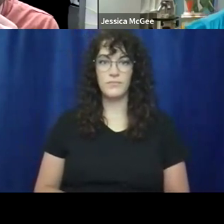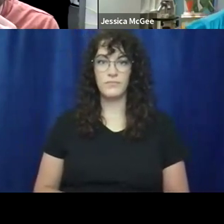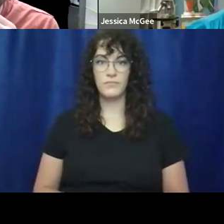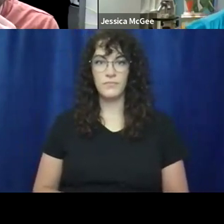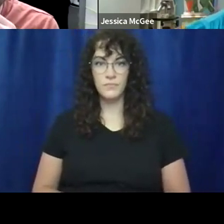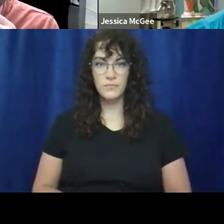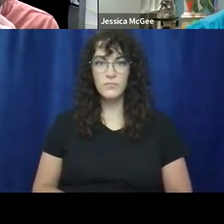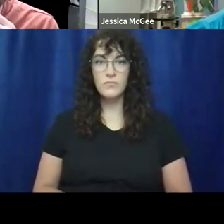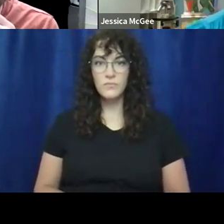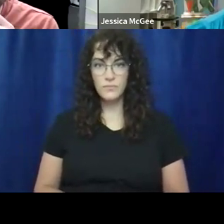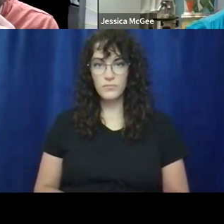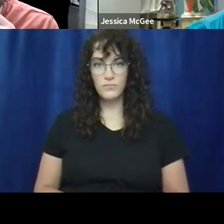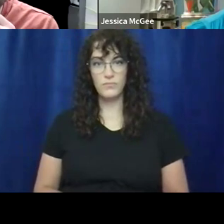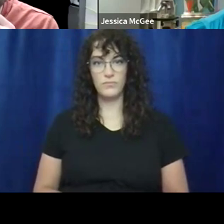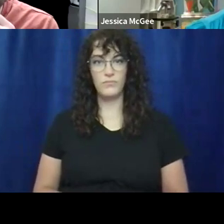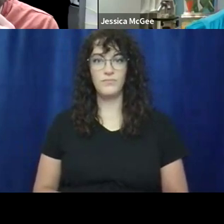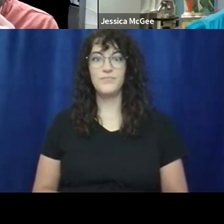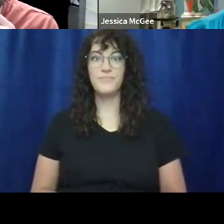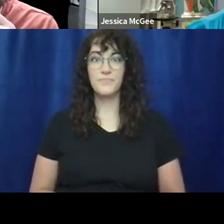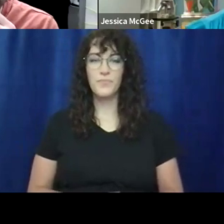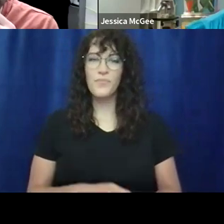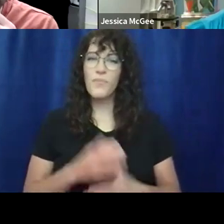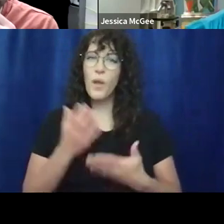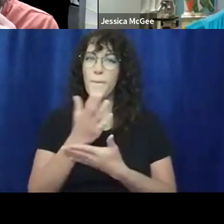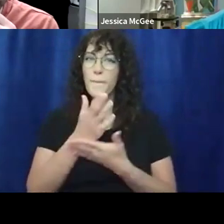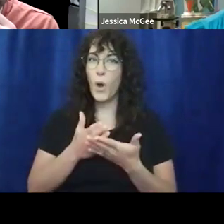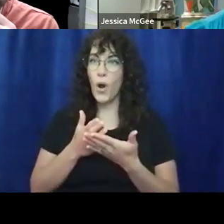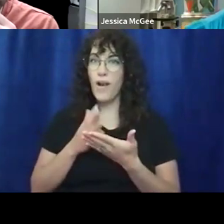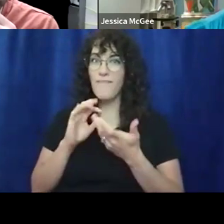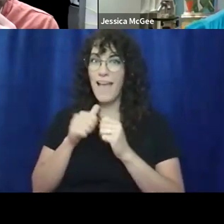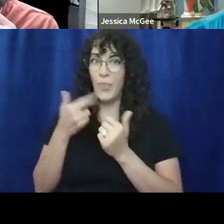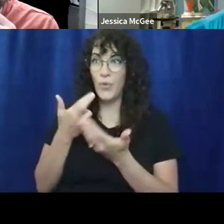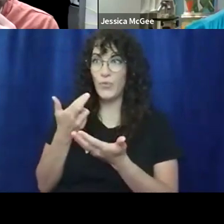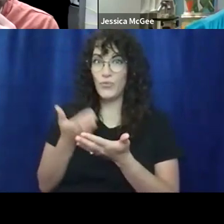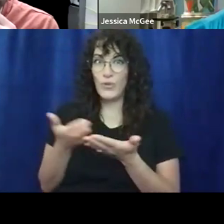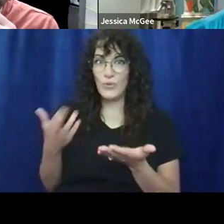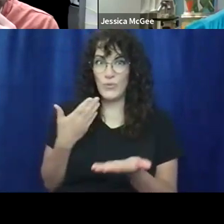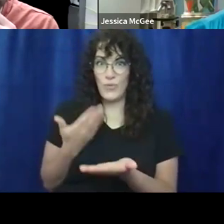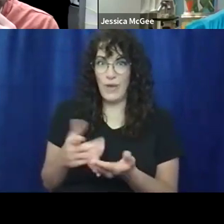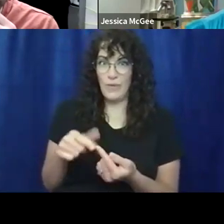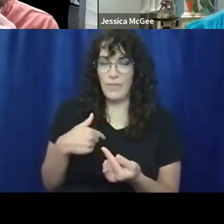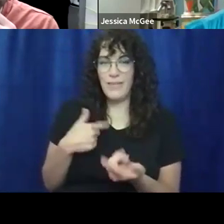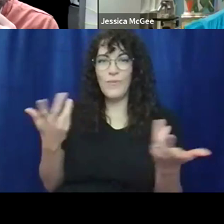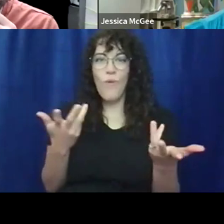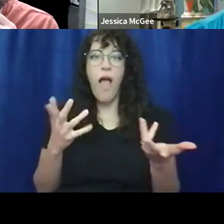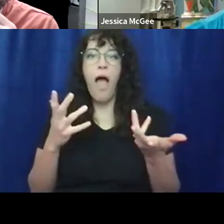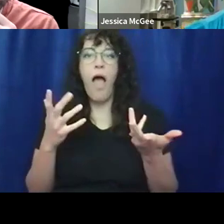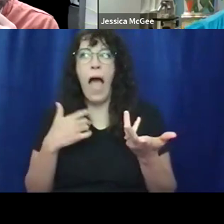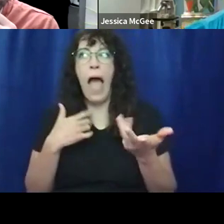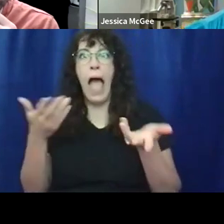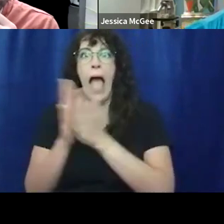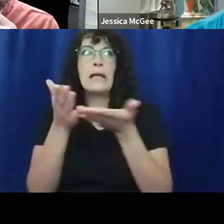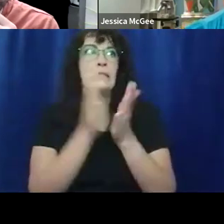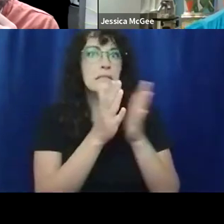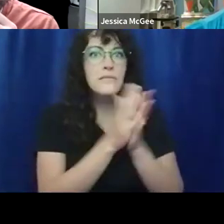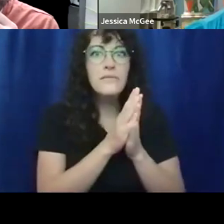but a part of that was being willing to ask. Um, and I, I asked every place I could in town. I got free hotel rooms